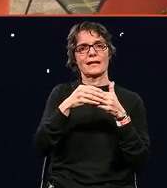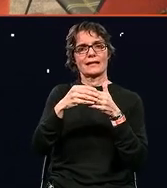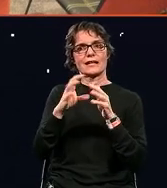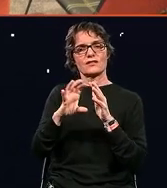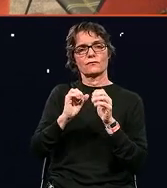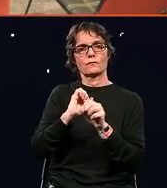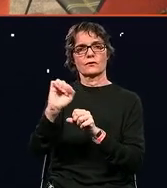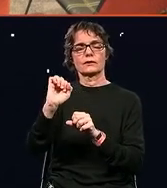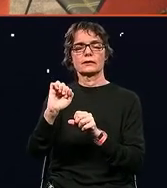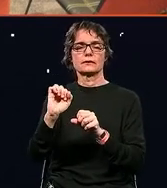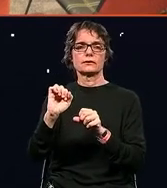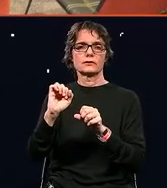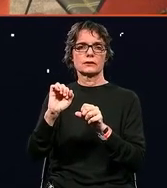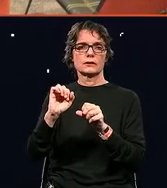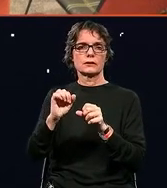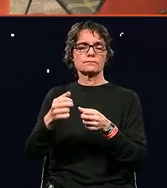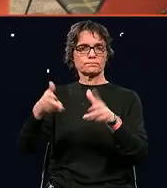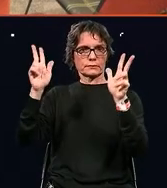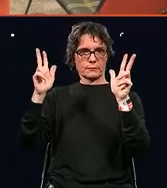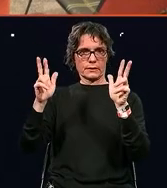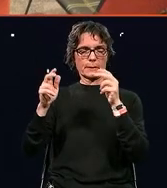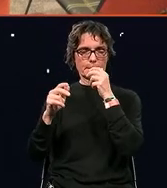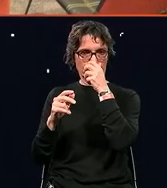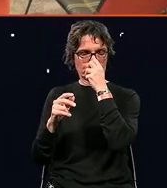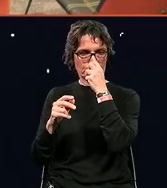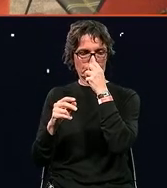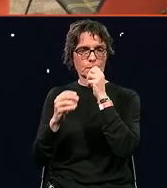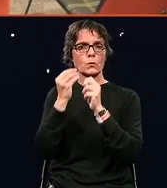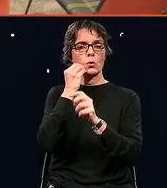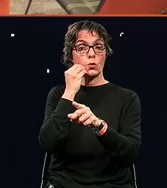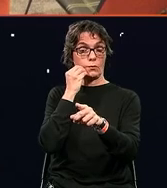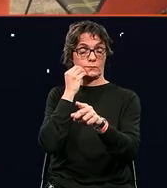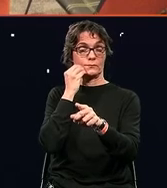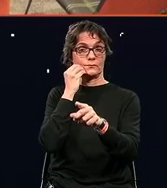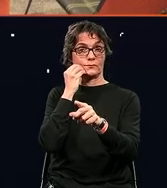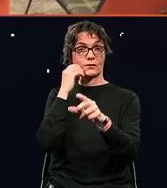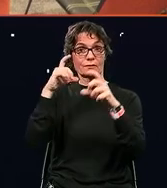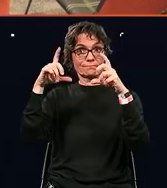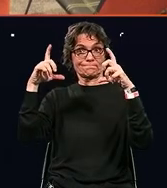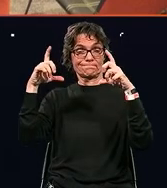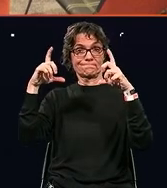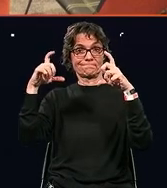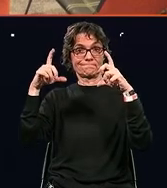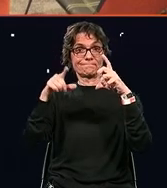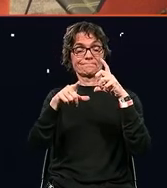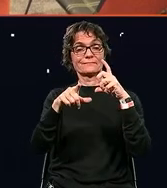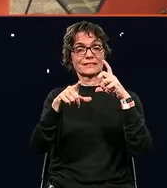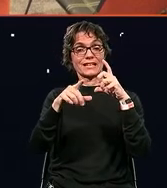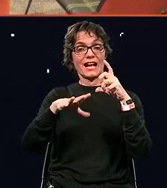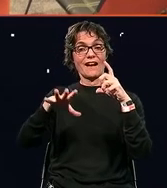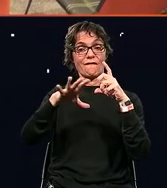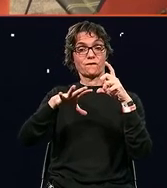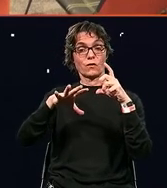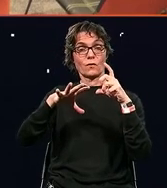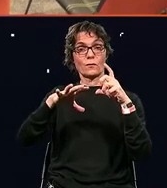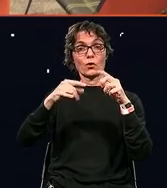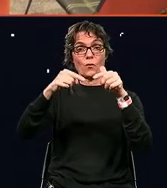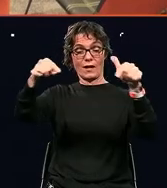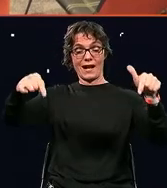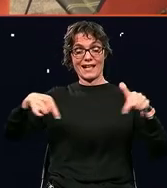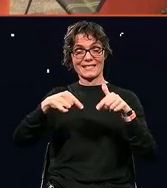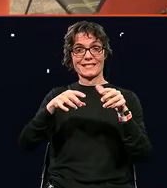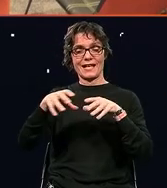and their vision. And what is so fantastic about this picture? It's a symbol of how they then invited